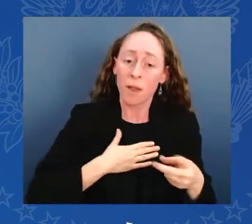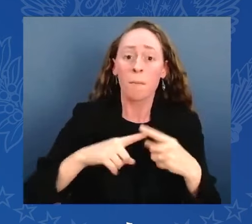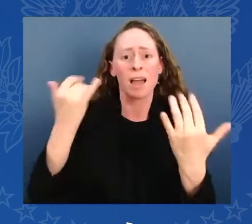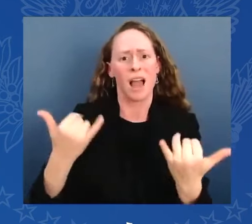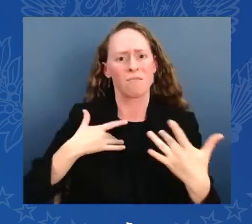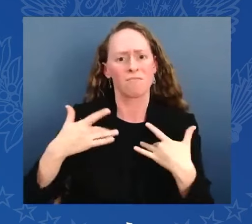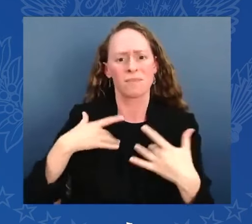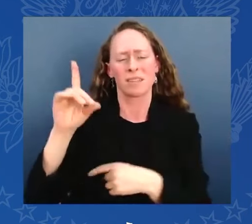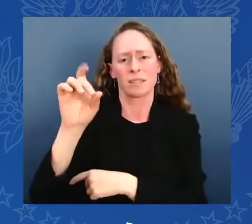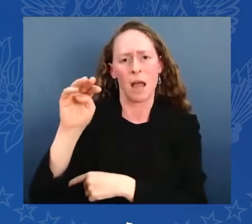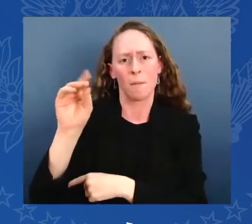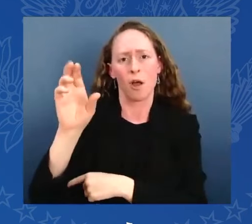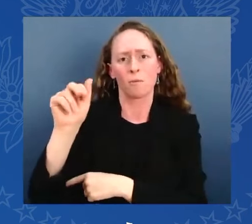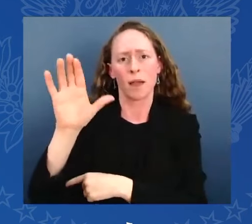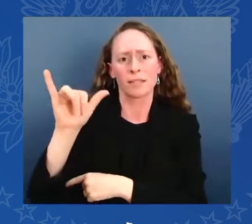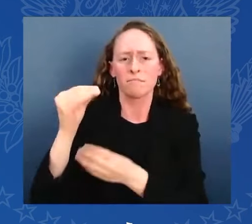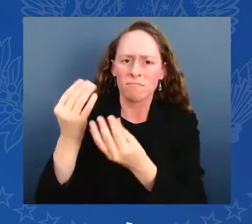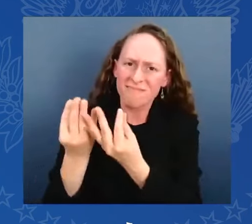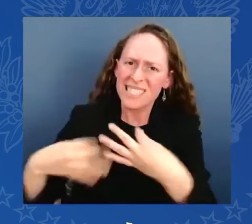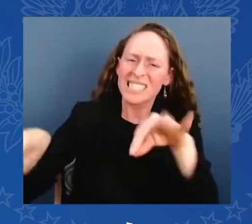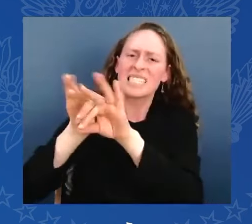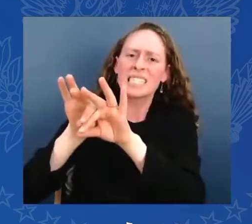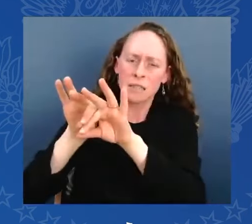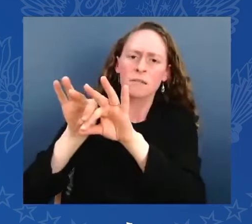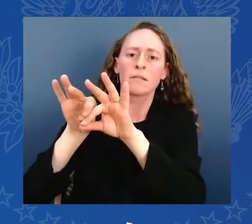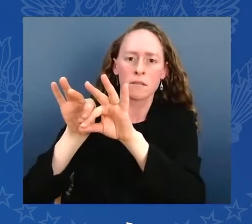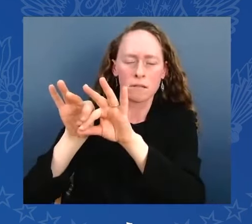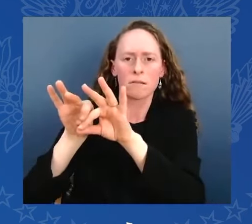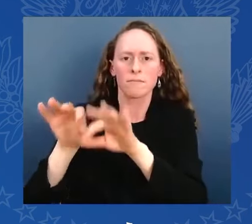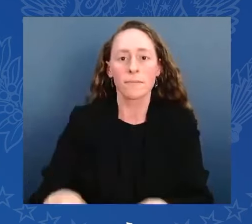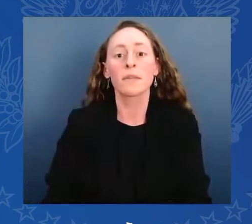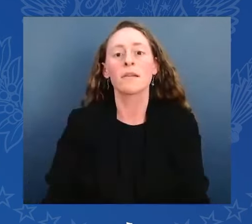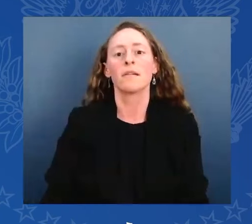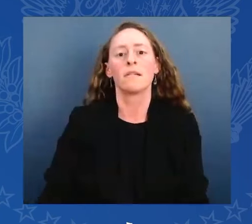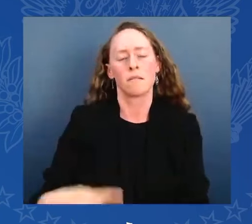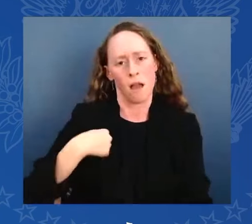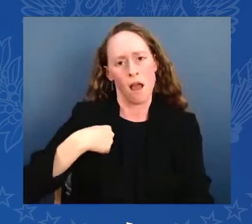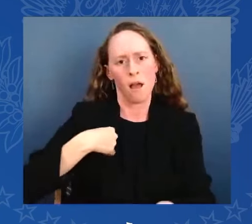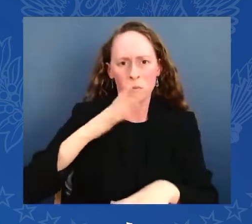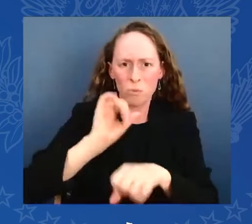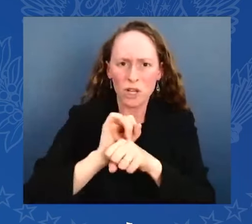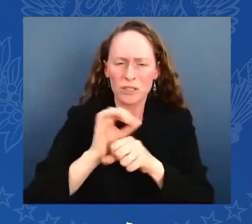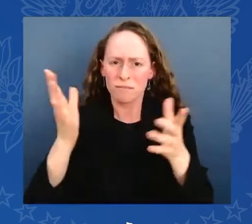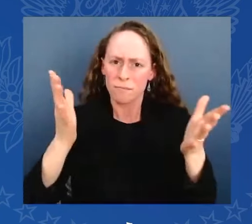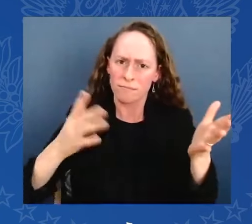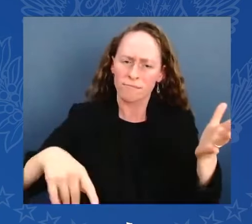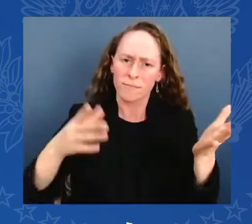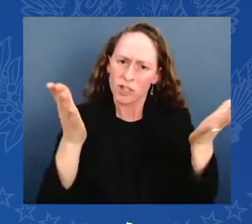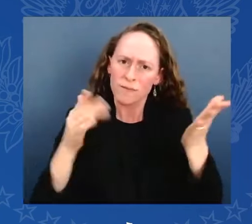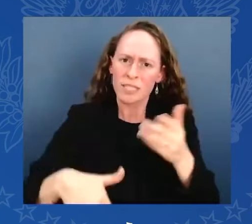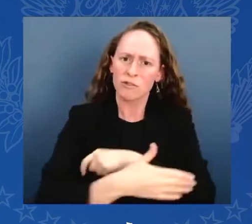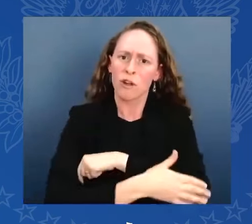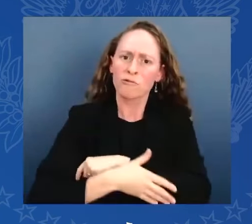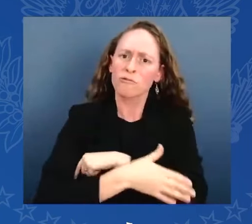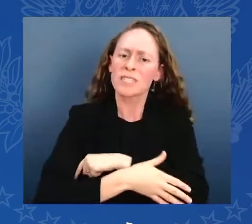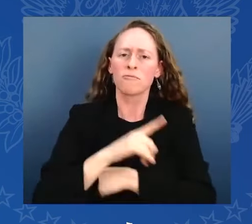joy in working for the American people. But this sacred task of perfecting our union is